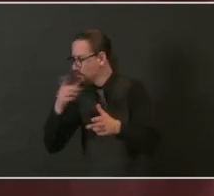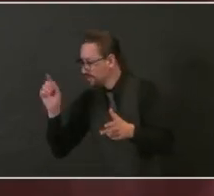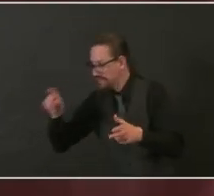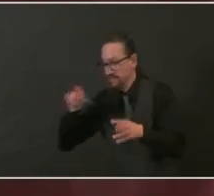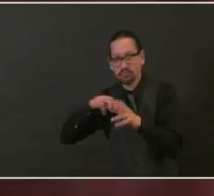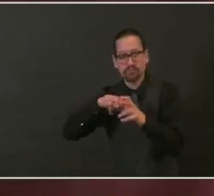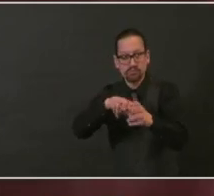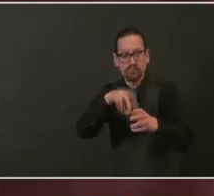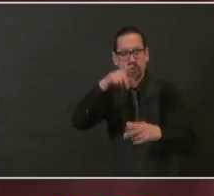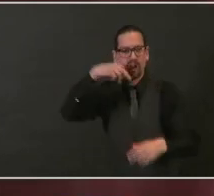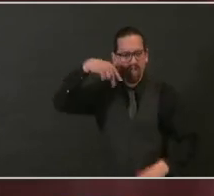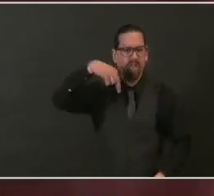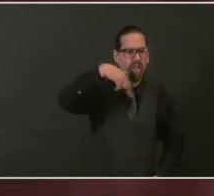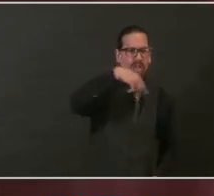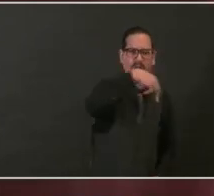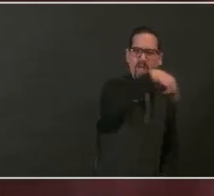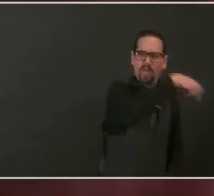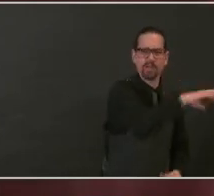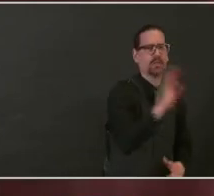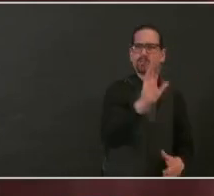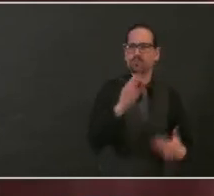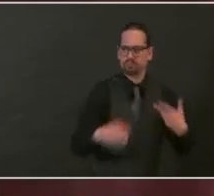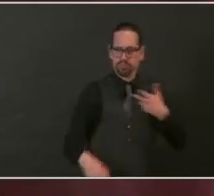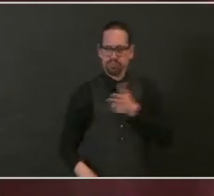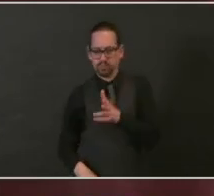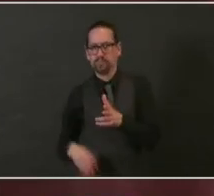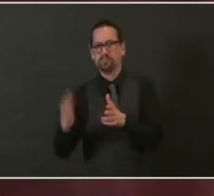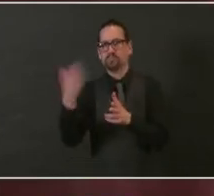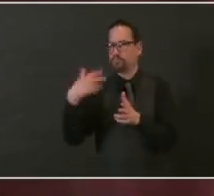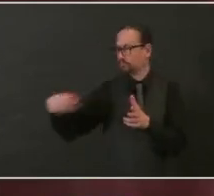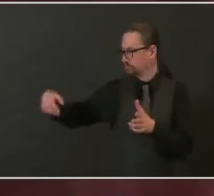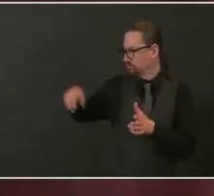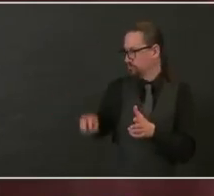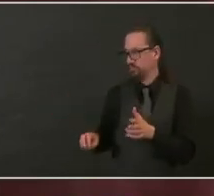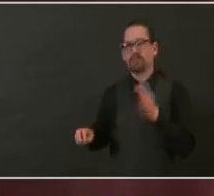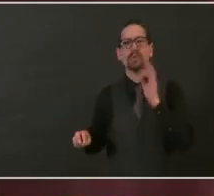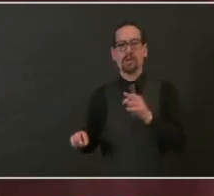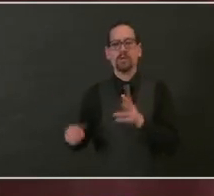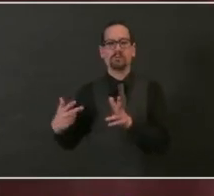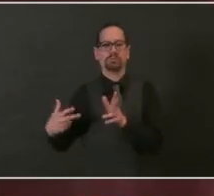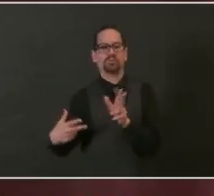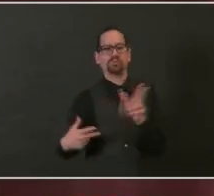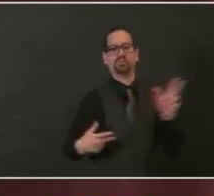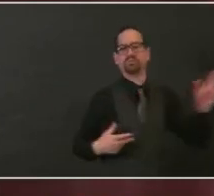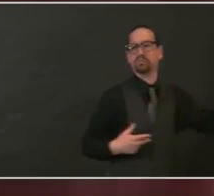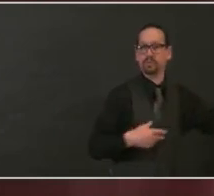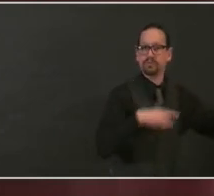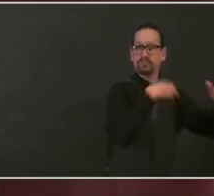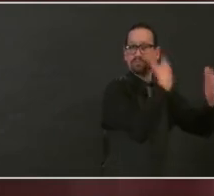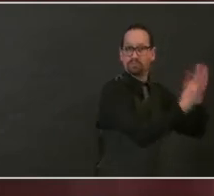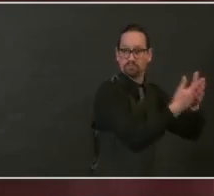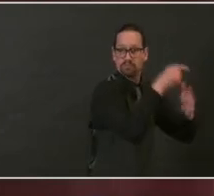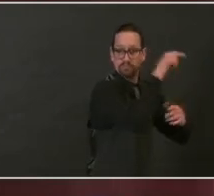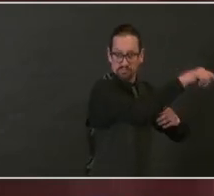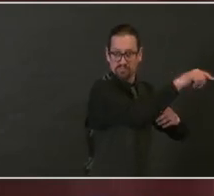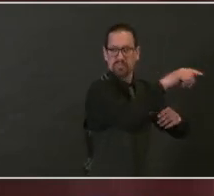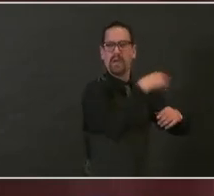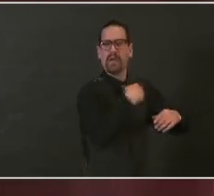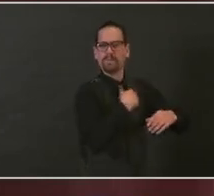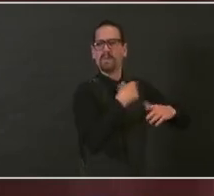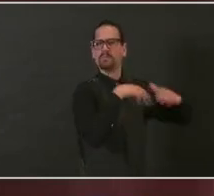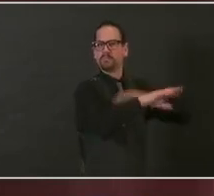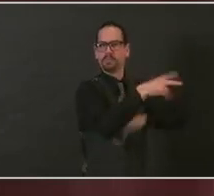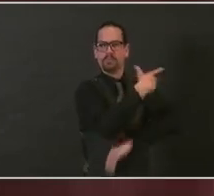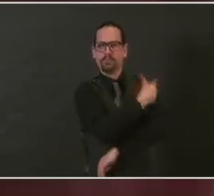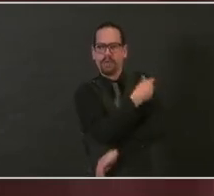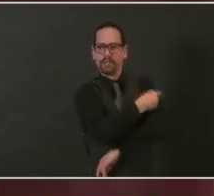entrances and exits. And both locations have extra wheelchairs and staff to help people move through the